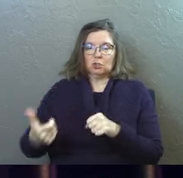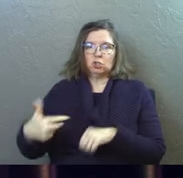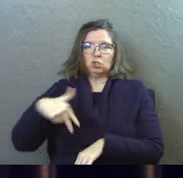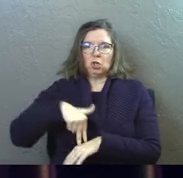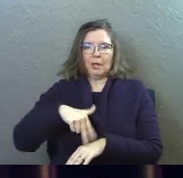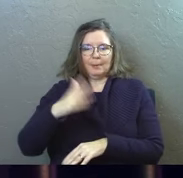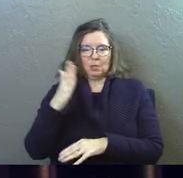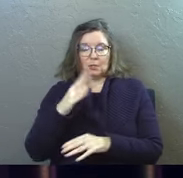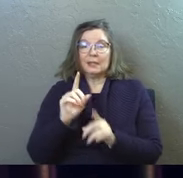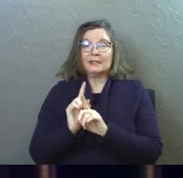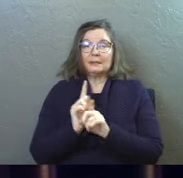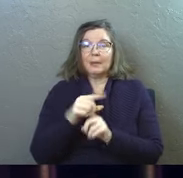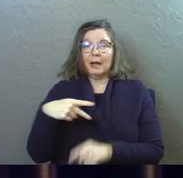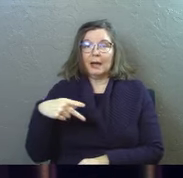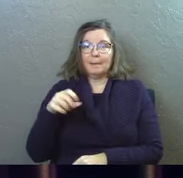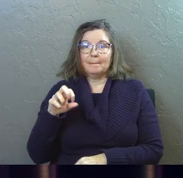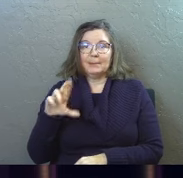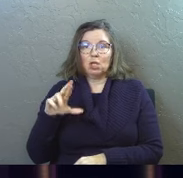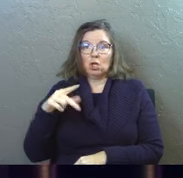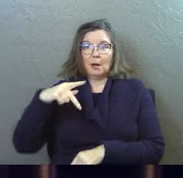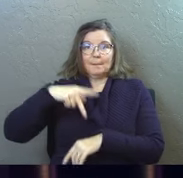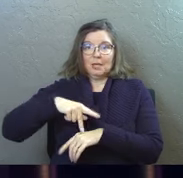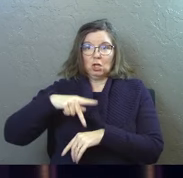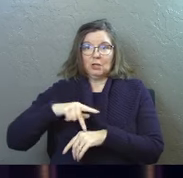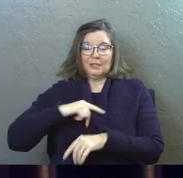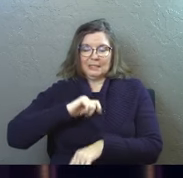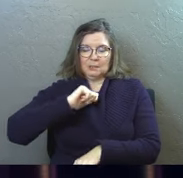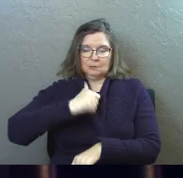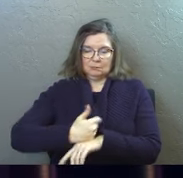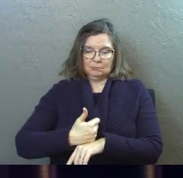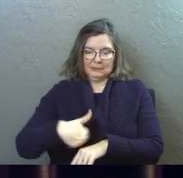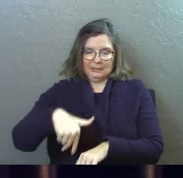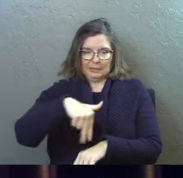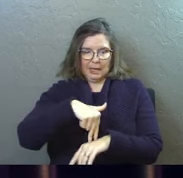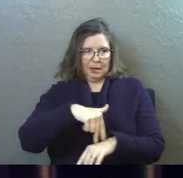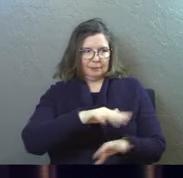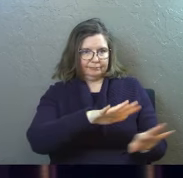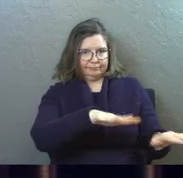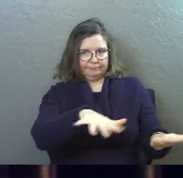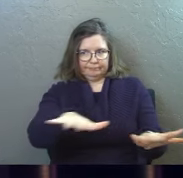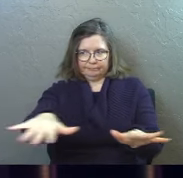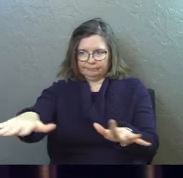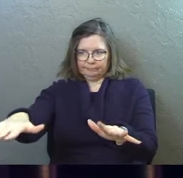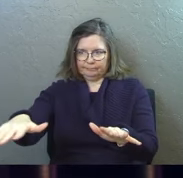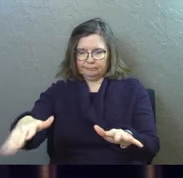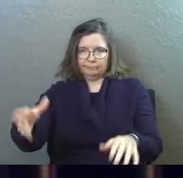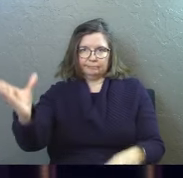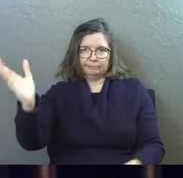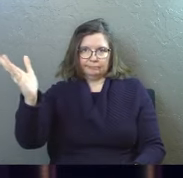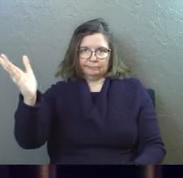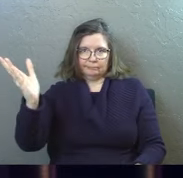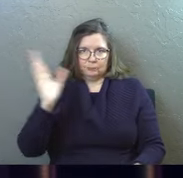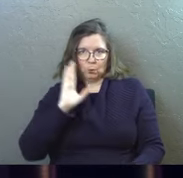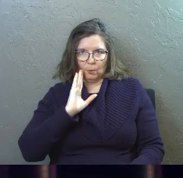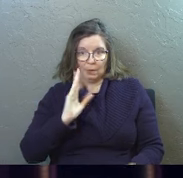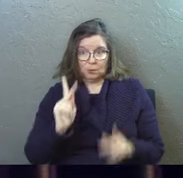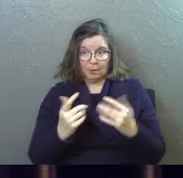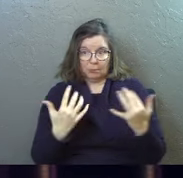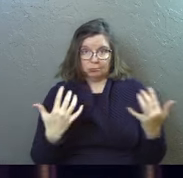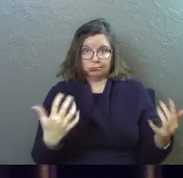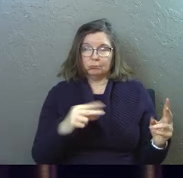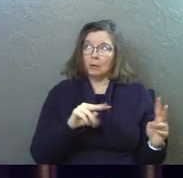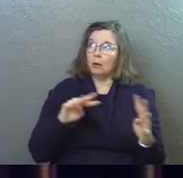addressed them. This is the apostle Peter. He's standing up as the leader of the church and he's making a speech to the people that are gathered there.